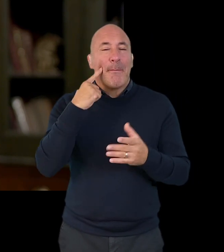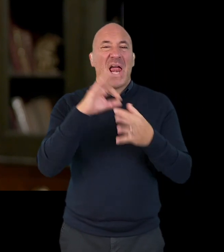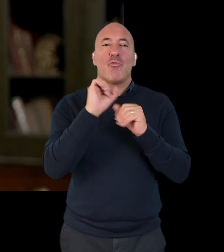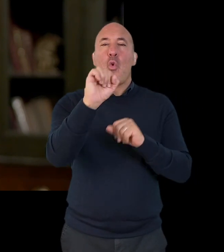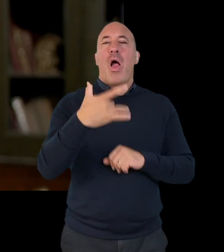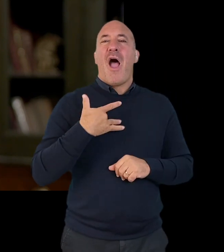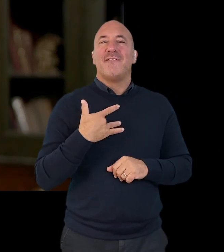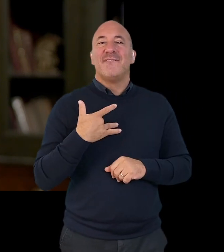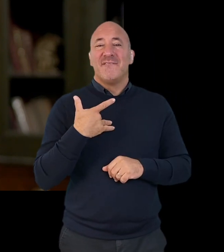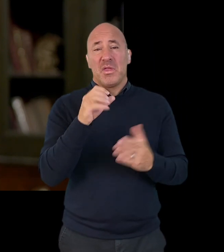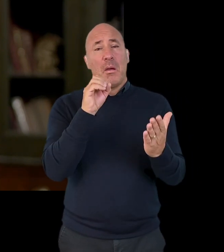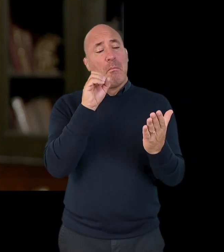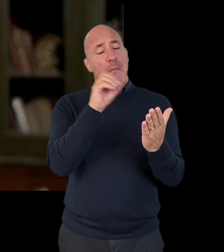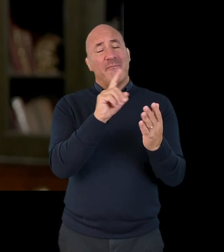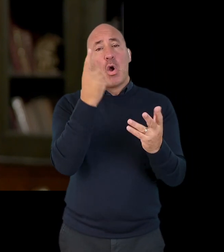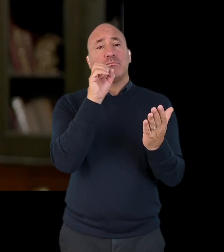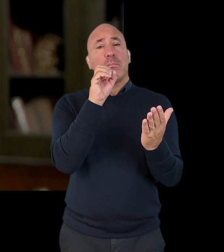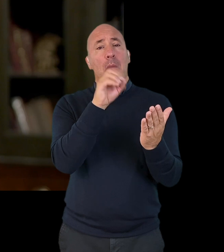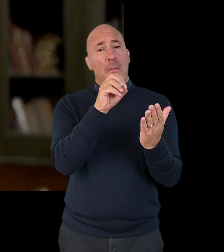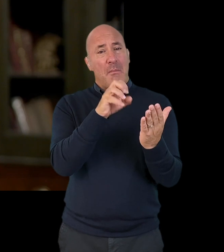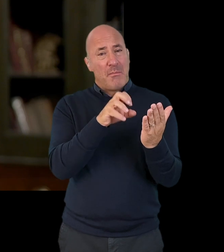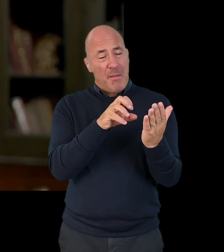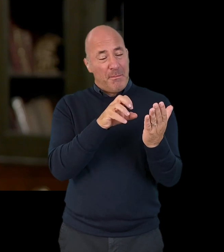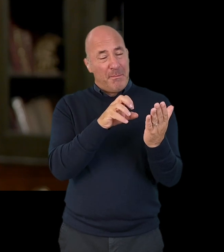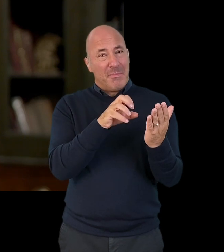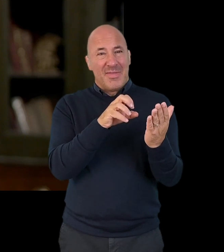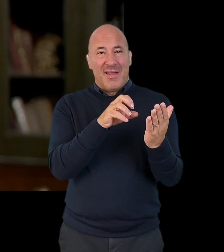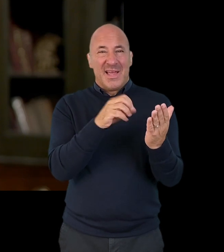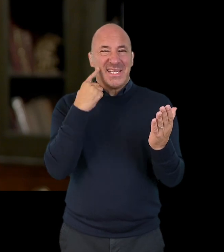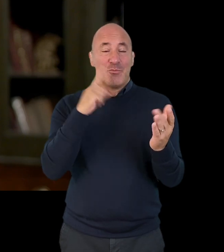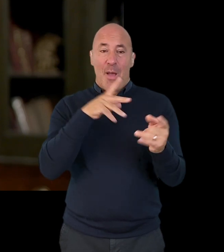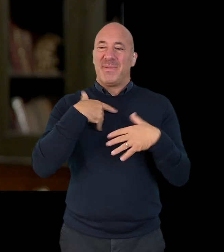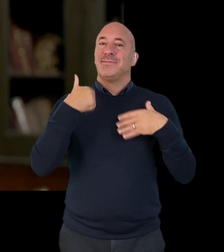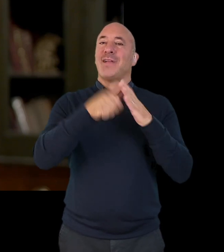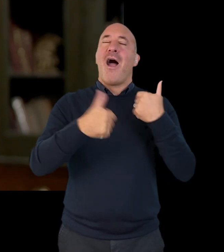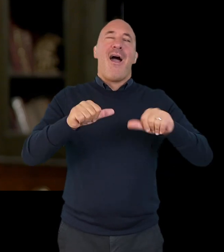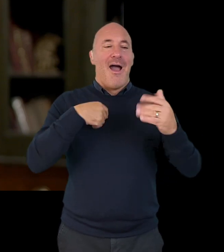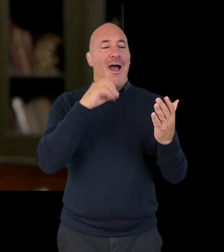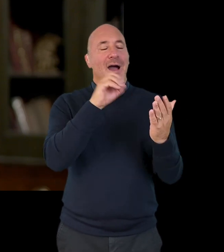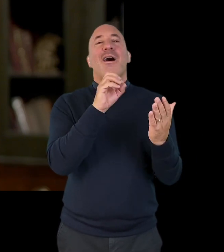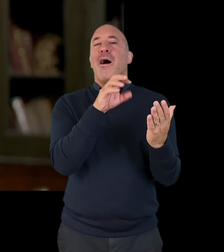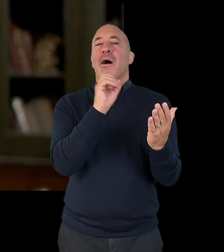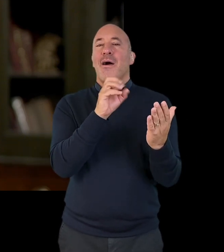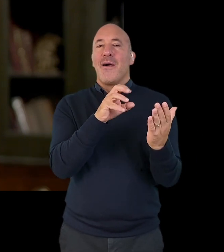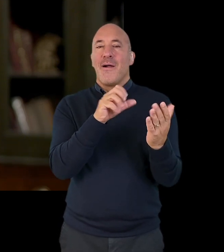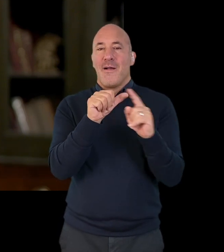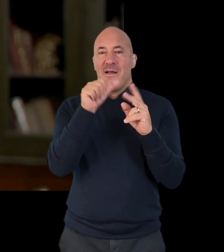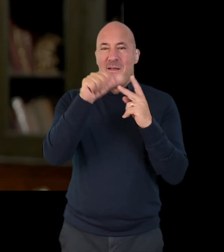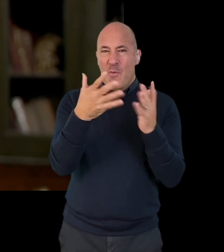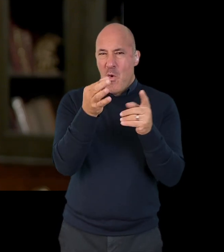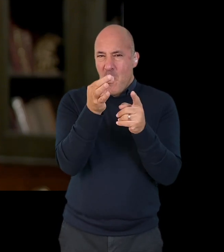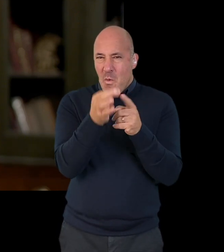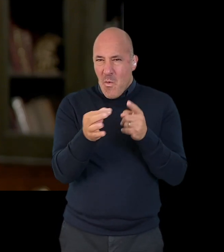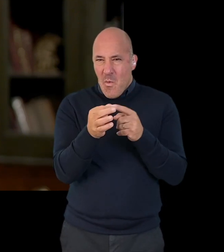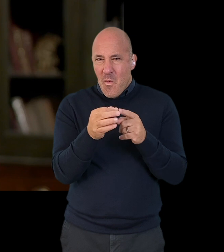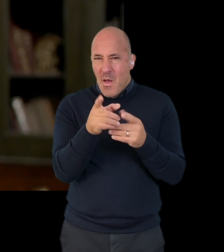simple biographical details. Those things you get down on paper and it makes it easy because you've then started. And then you're going to